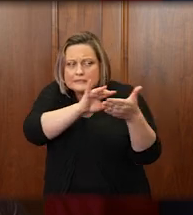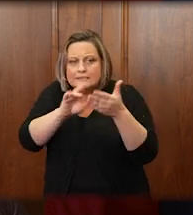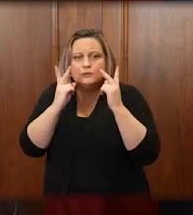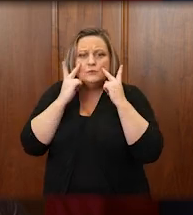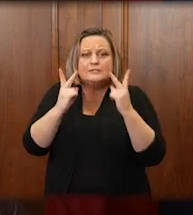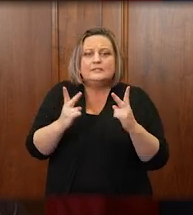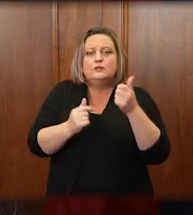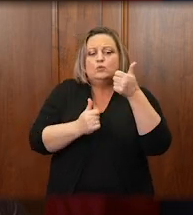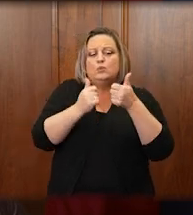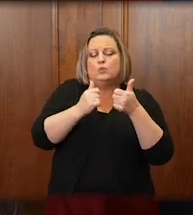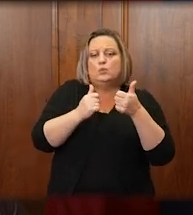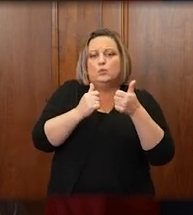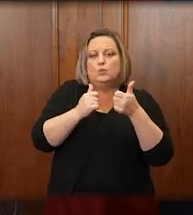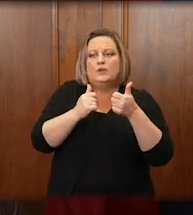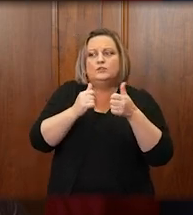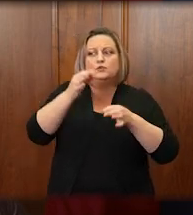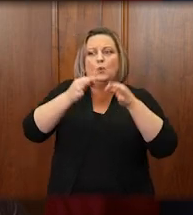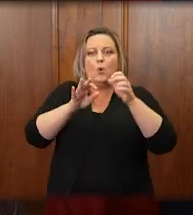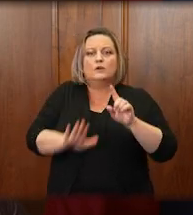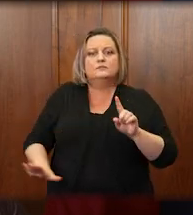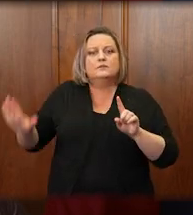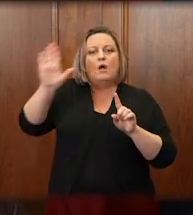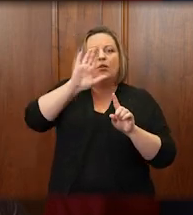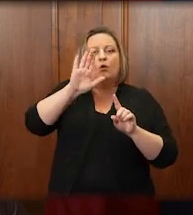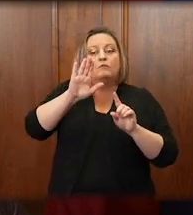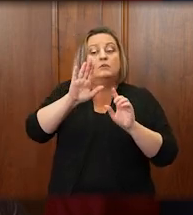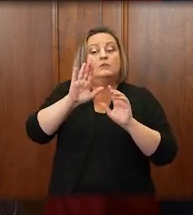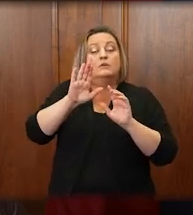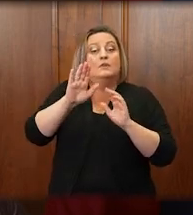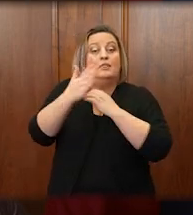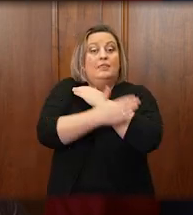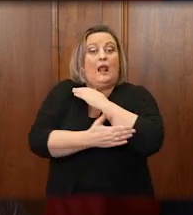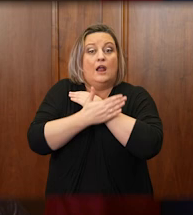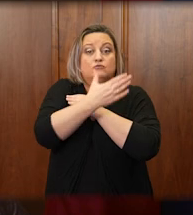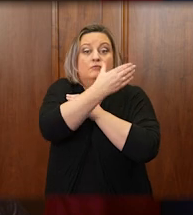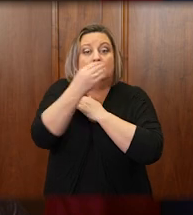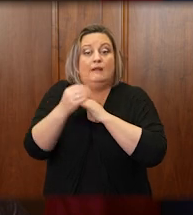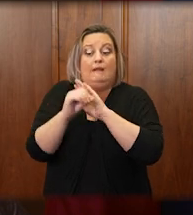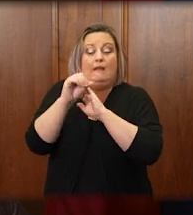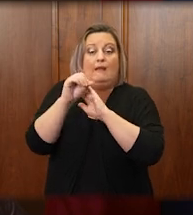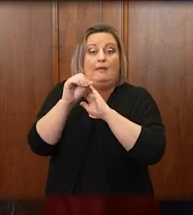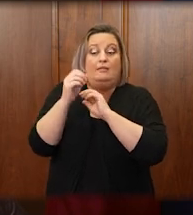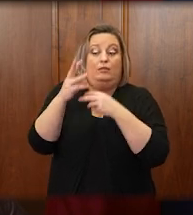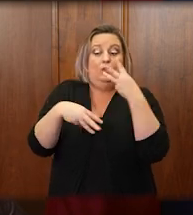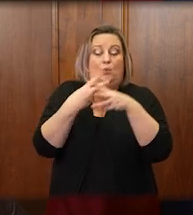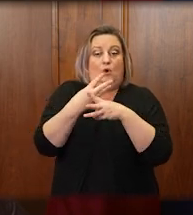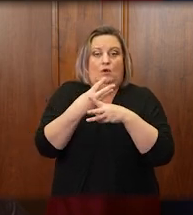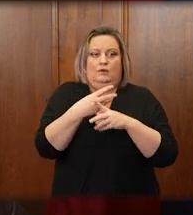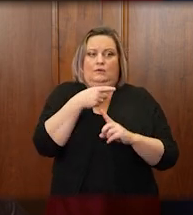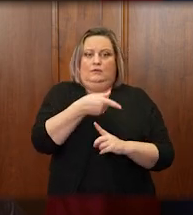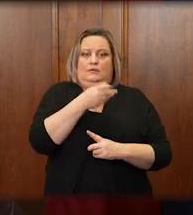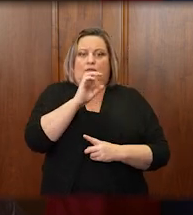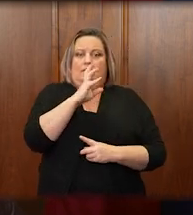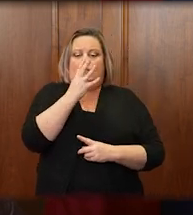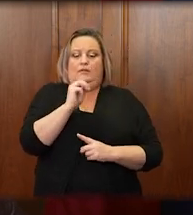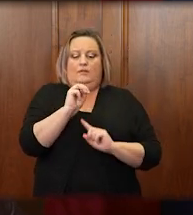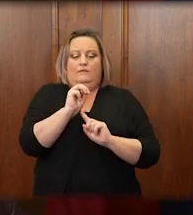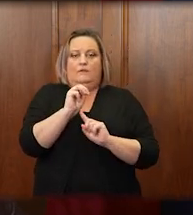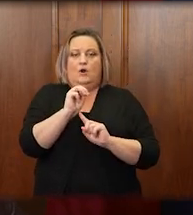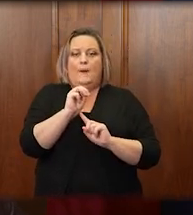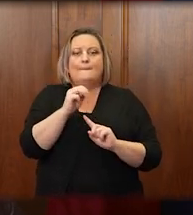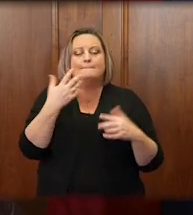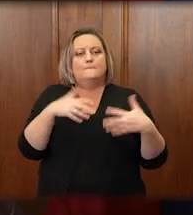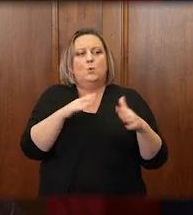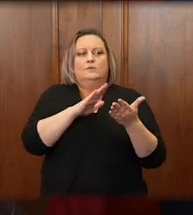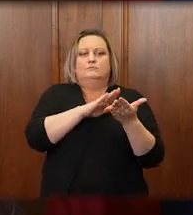consulted with courts around our country and around the world. This firm came highly recommended, particularly by the court administrator in Maryland,